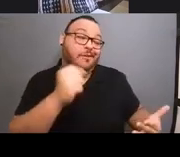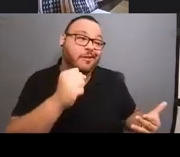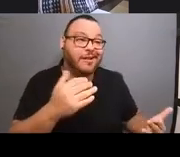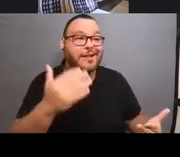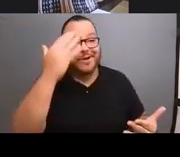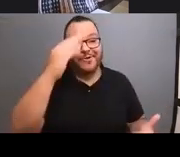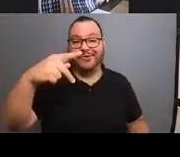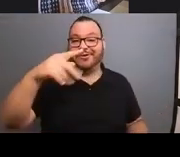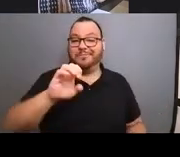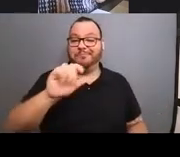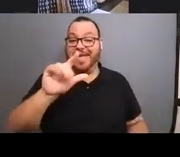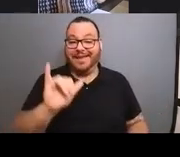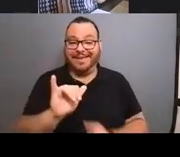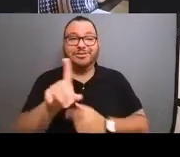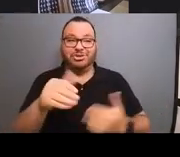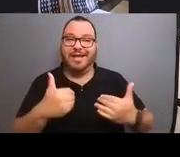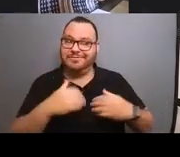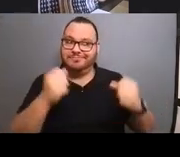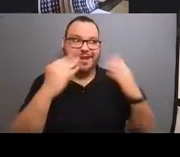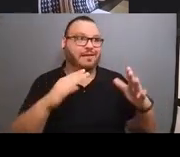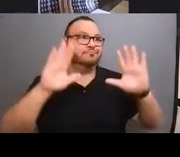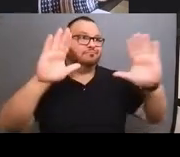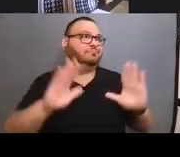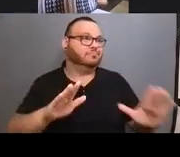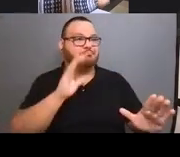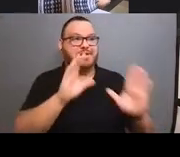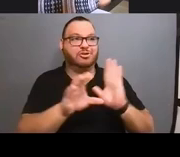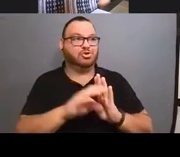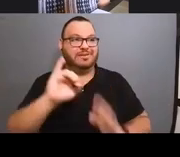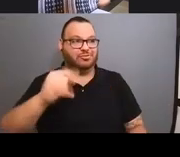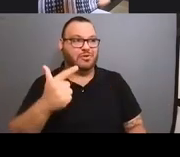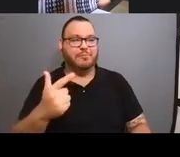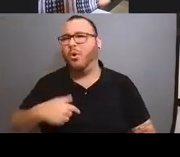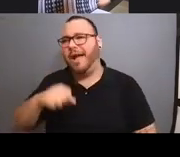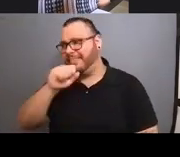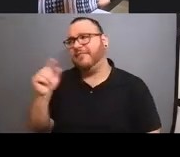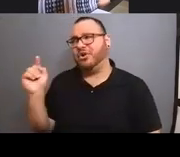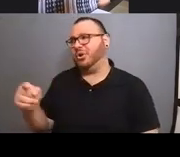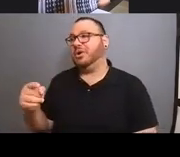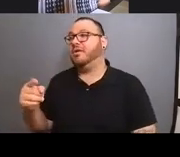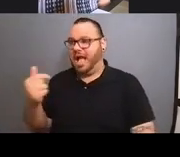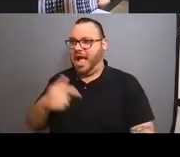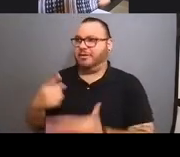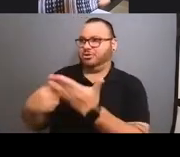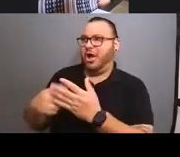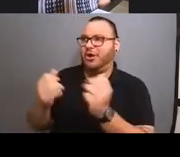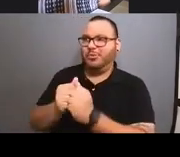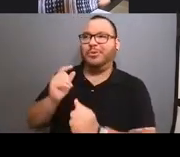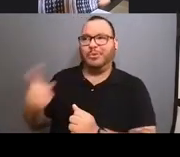Peggy's got some fantastic pictures on her Instagram. I know. I love her. I'm going to be hopping over there after this. grabbing some.